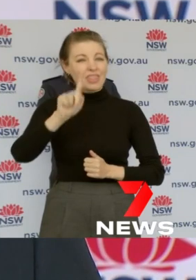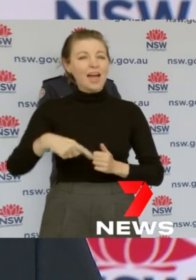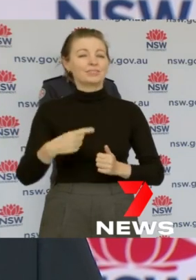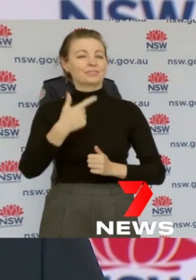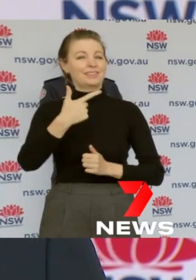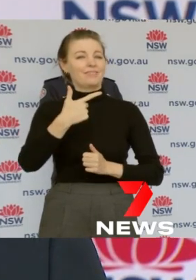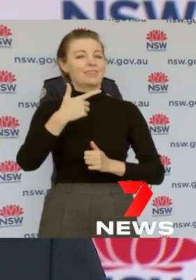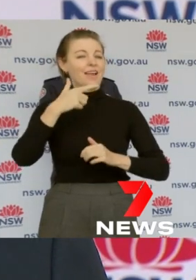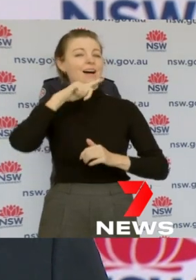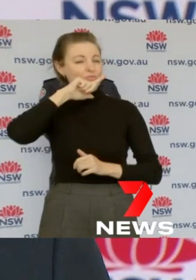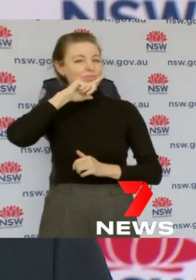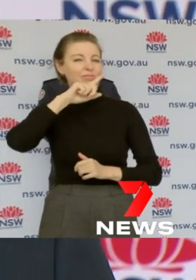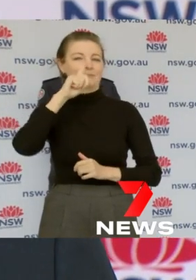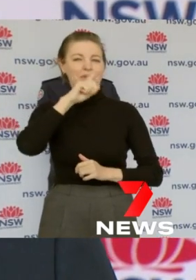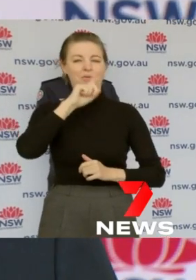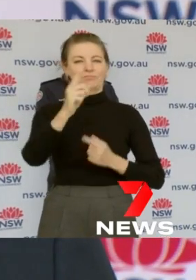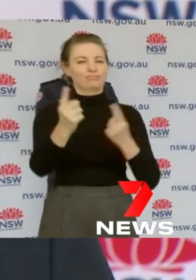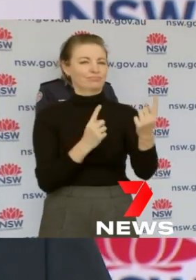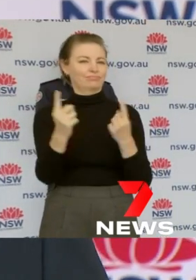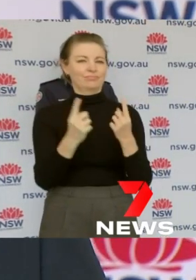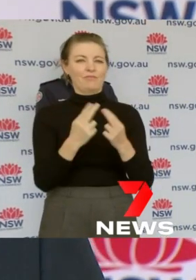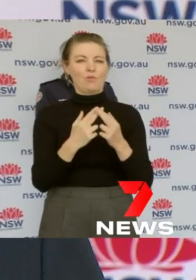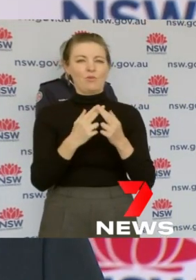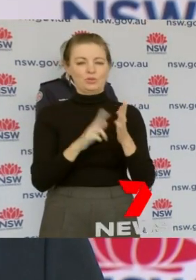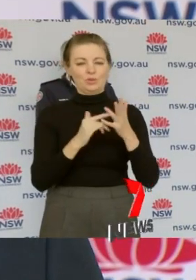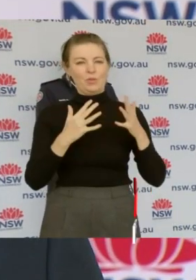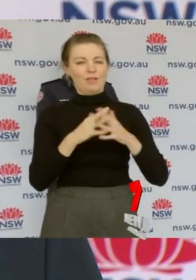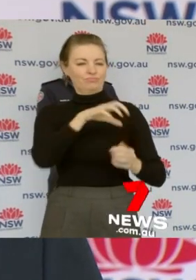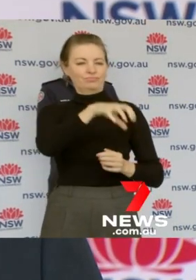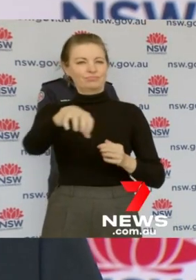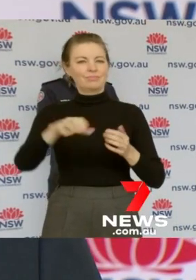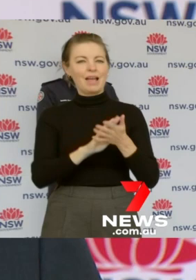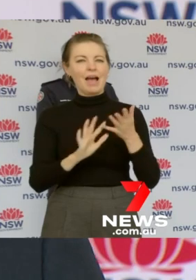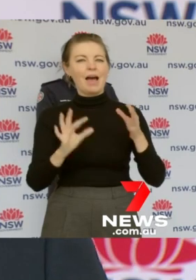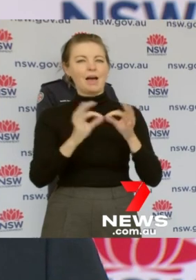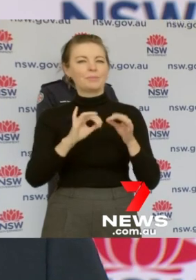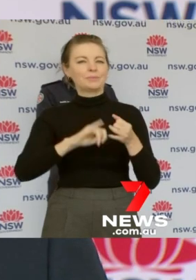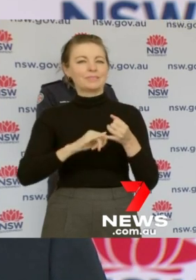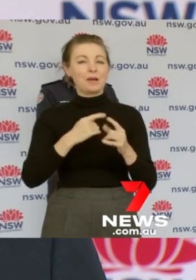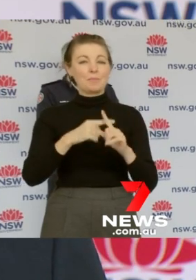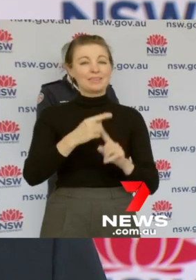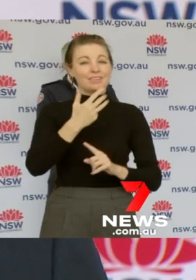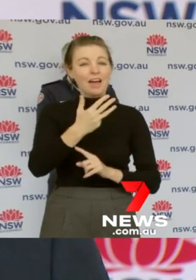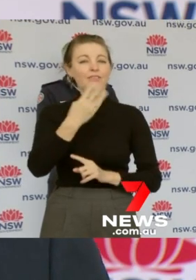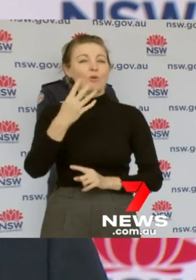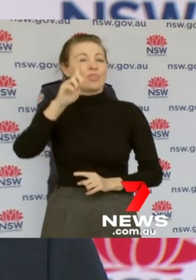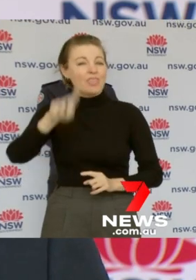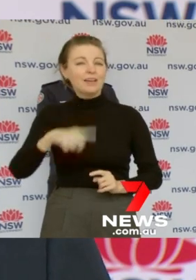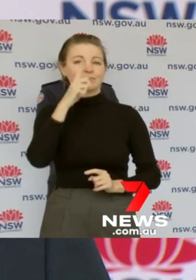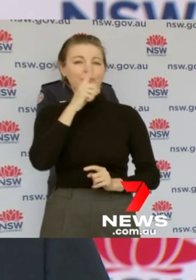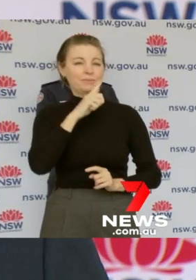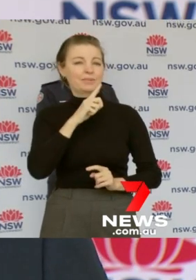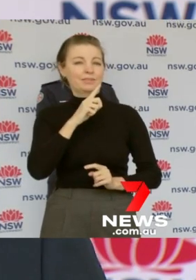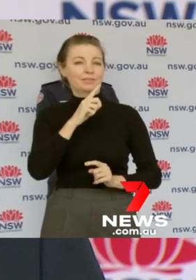forward to our state hubs. In addition there were another 94,387 people who